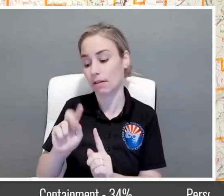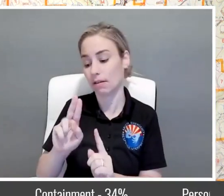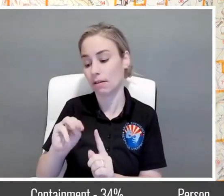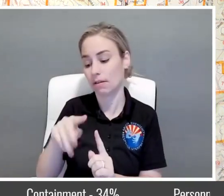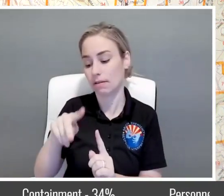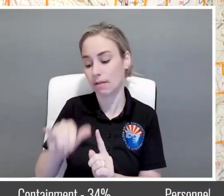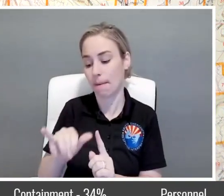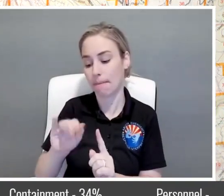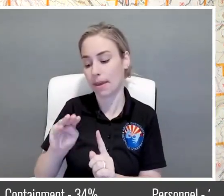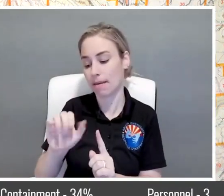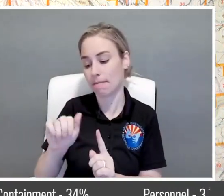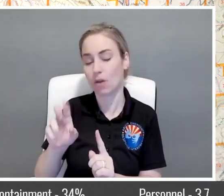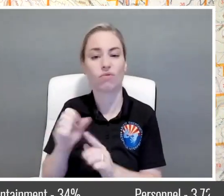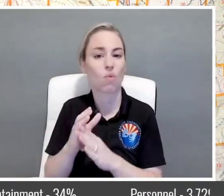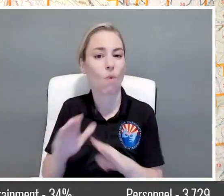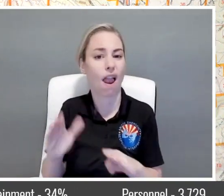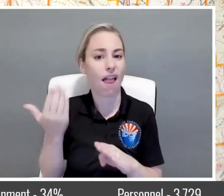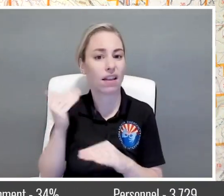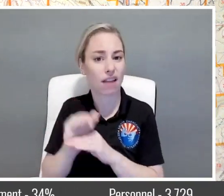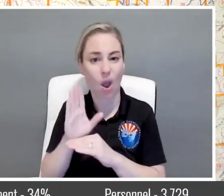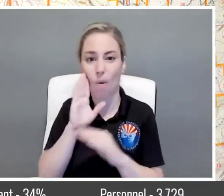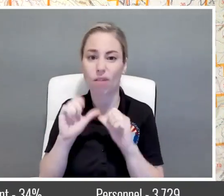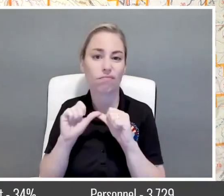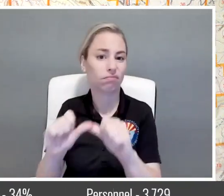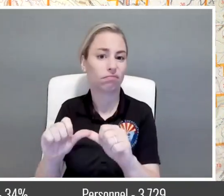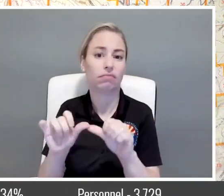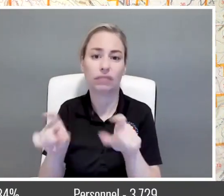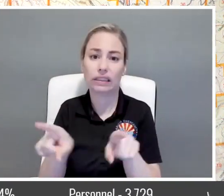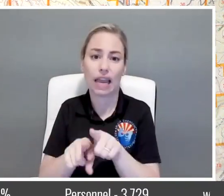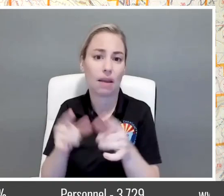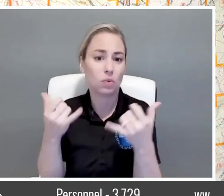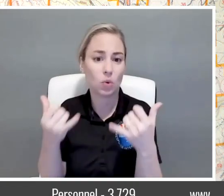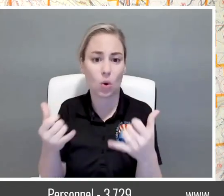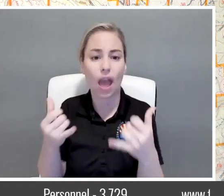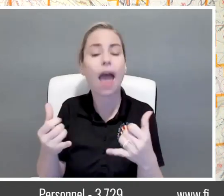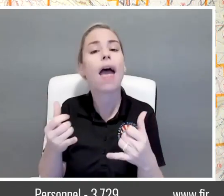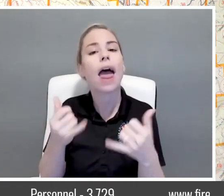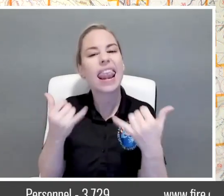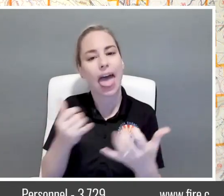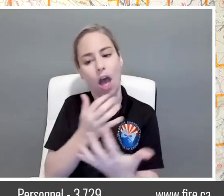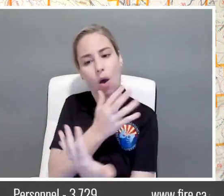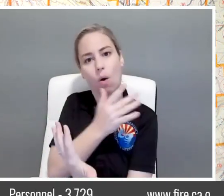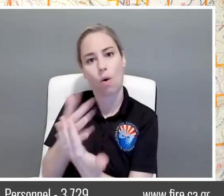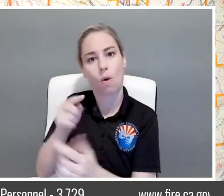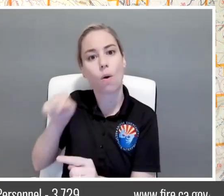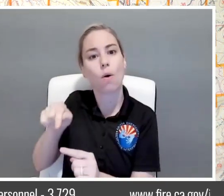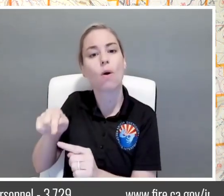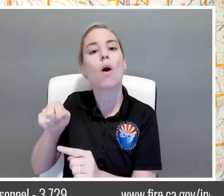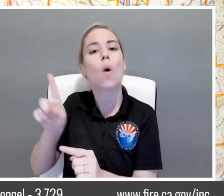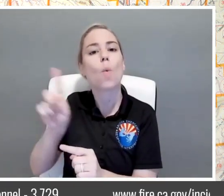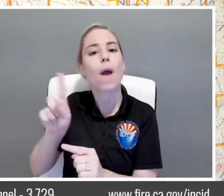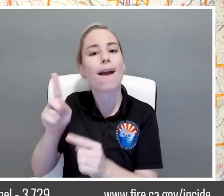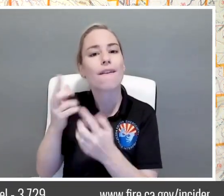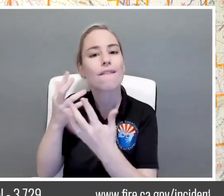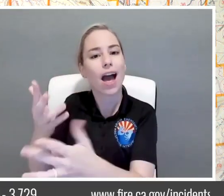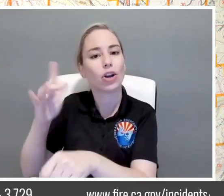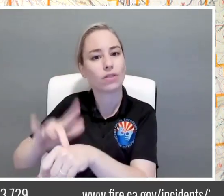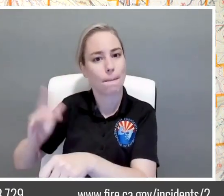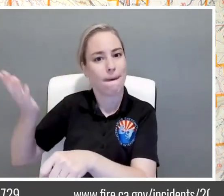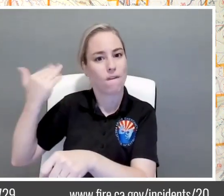not much going on there that fire is burned into the king fire burn scar so it's a little bit of a different of a fuel transition